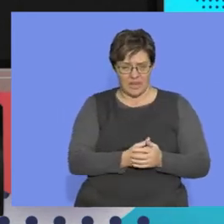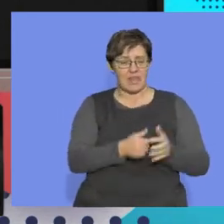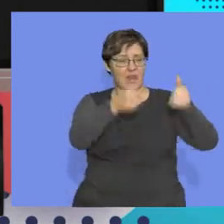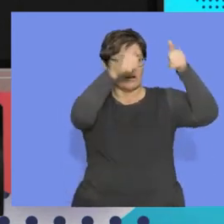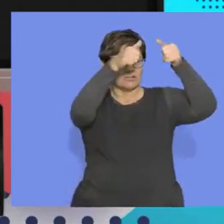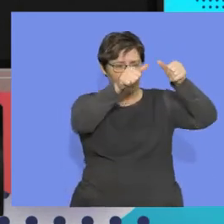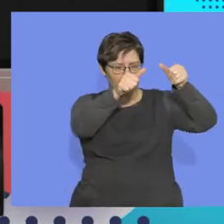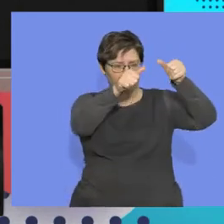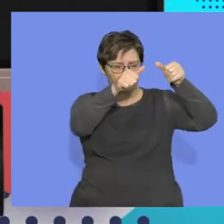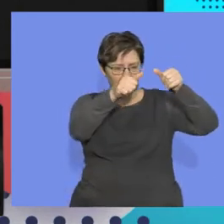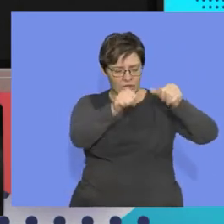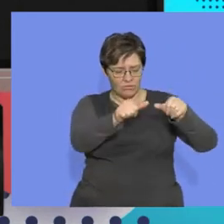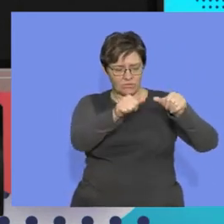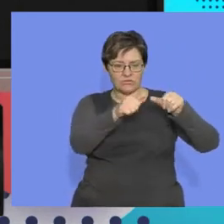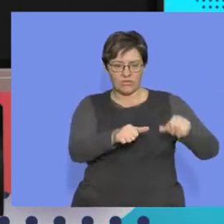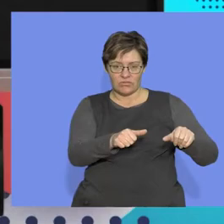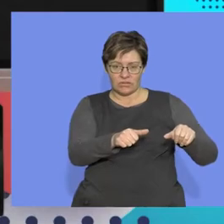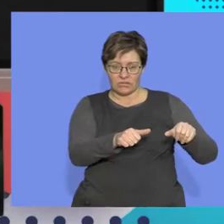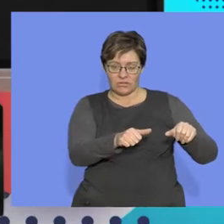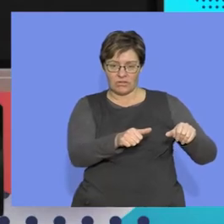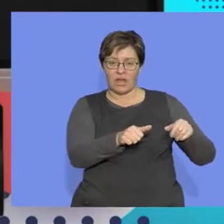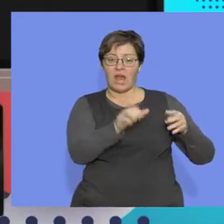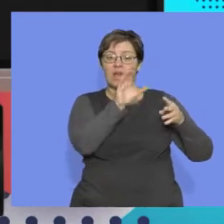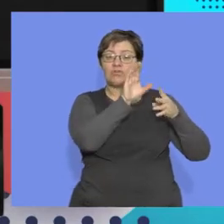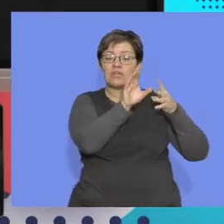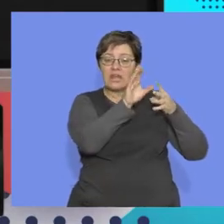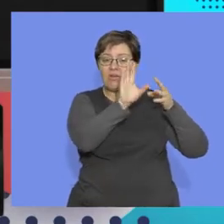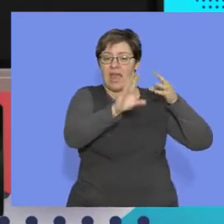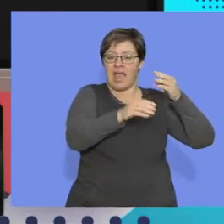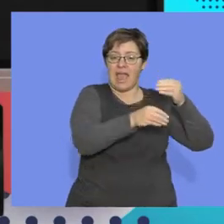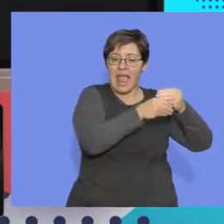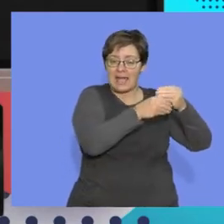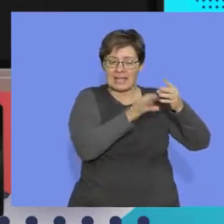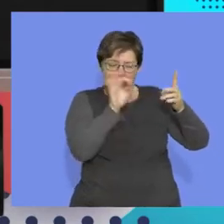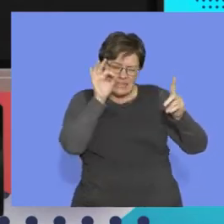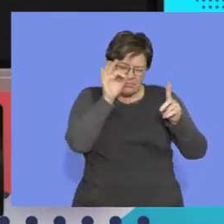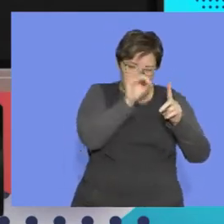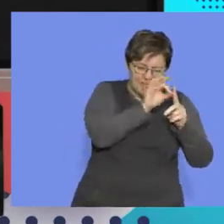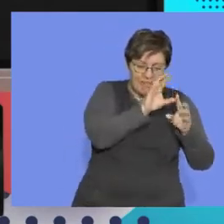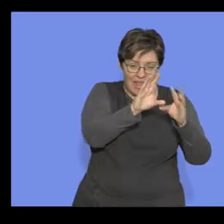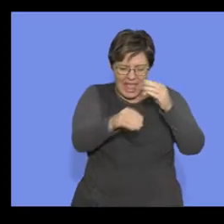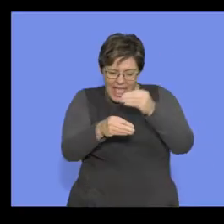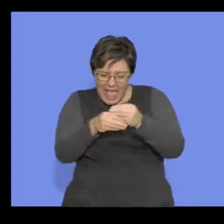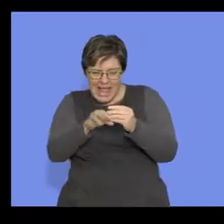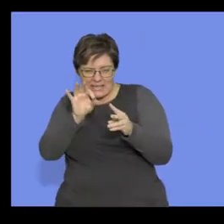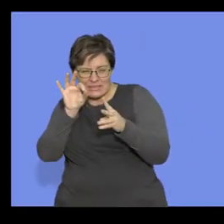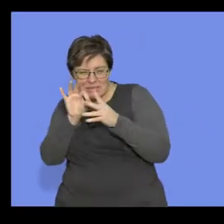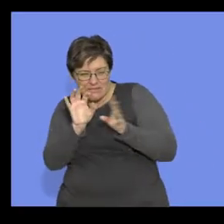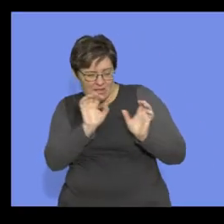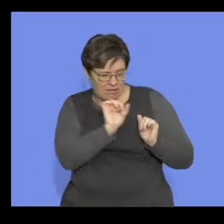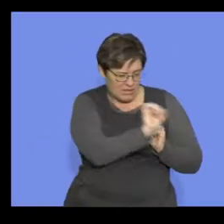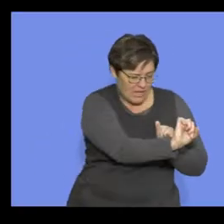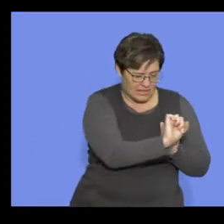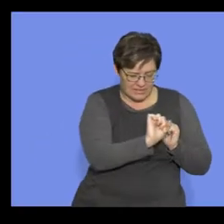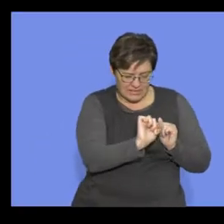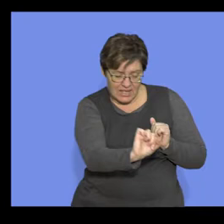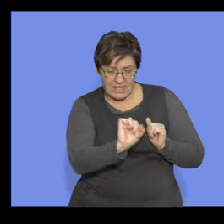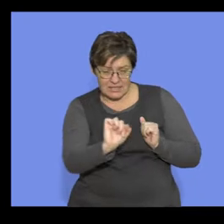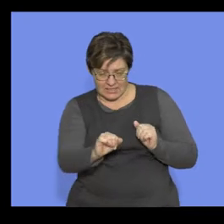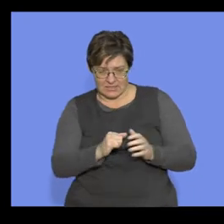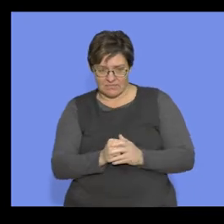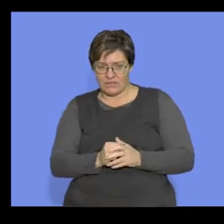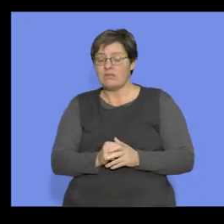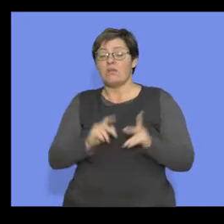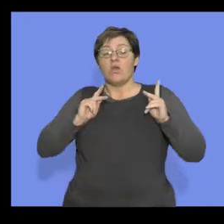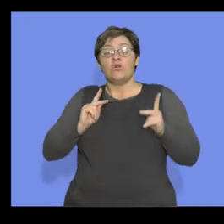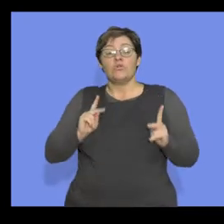go down, we make the criteria more and more specific. So we are looking at this when we start off with